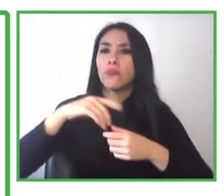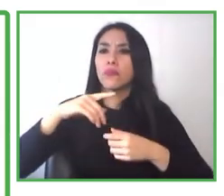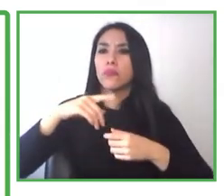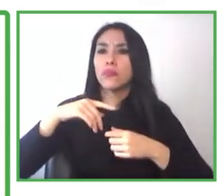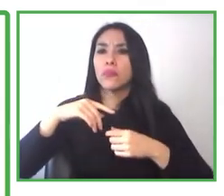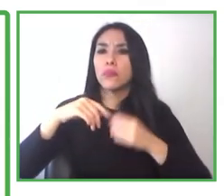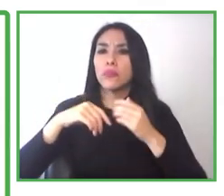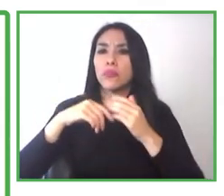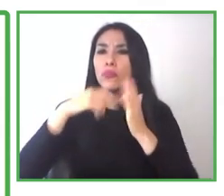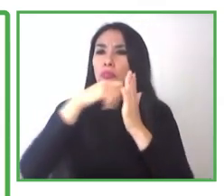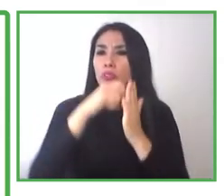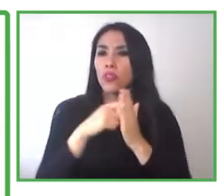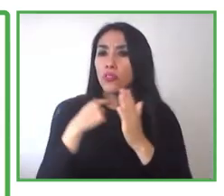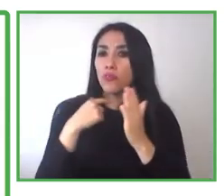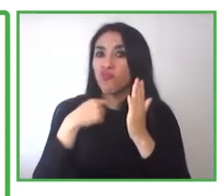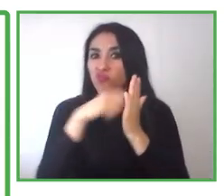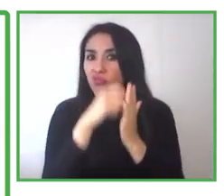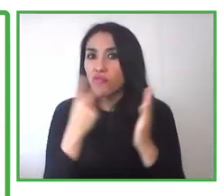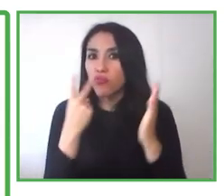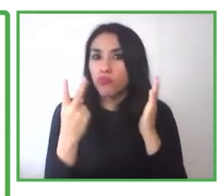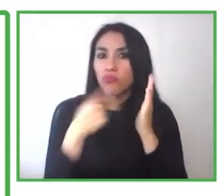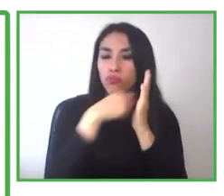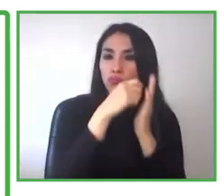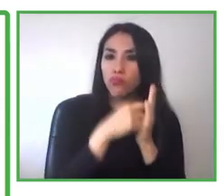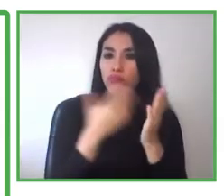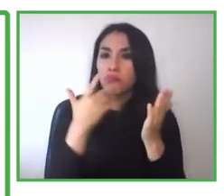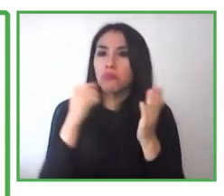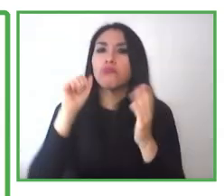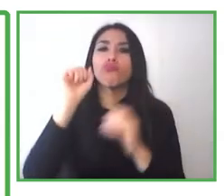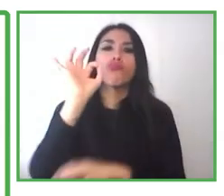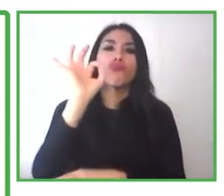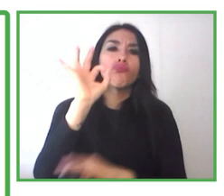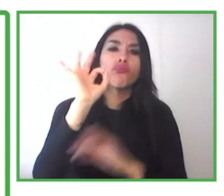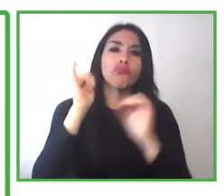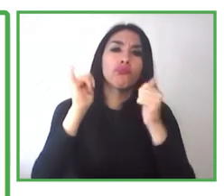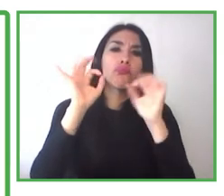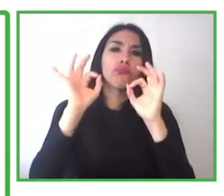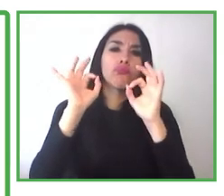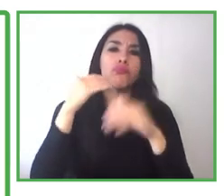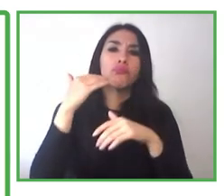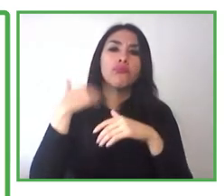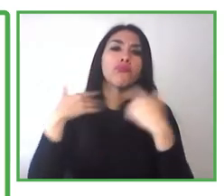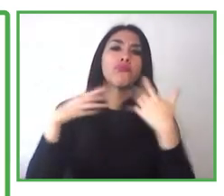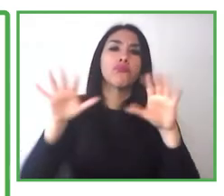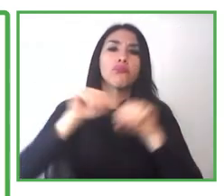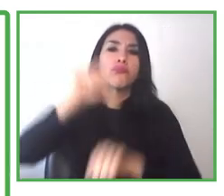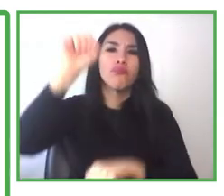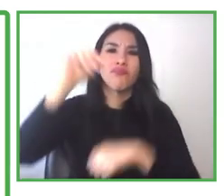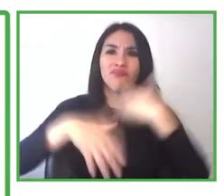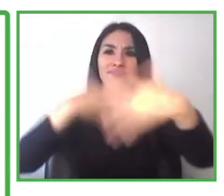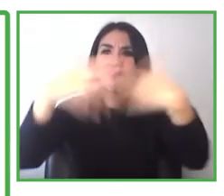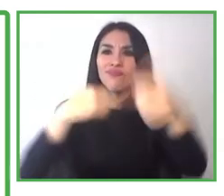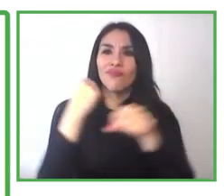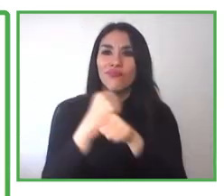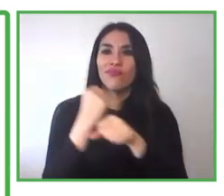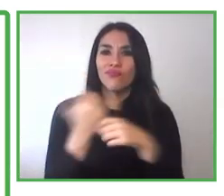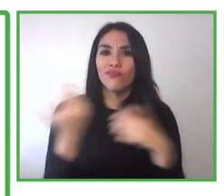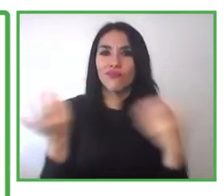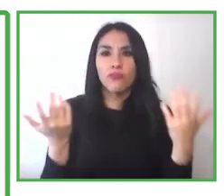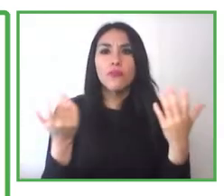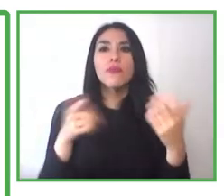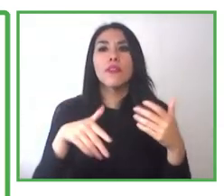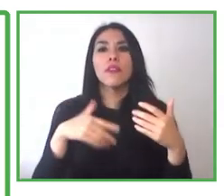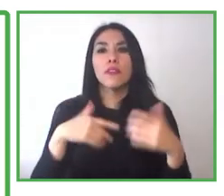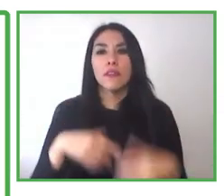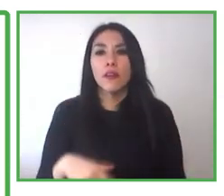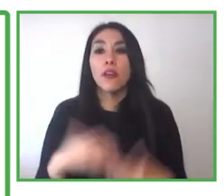that a person may have to develop their work. So what have we done? Chile Valora is an institution which has more